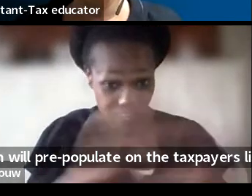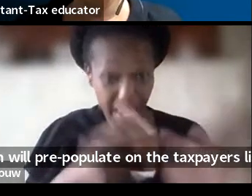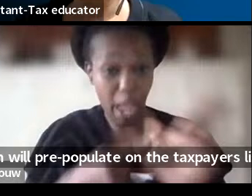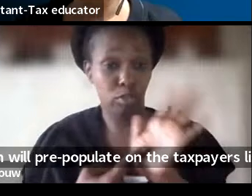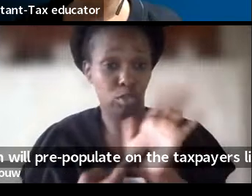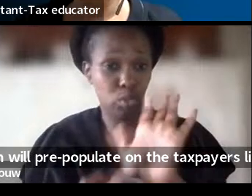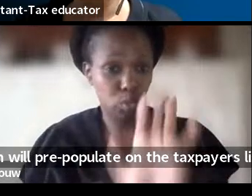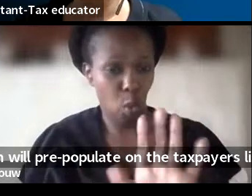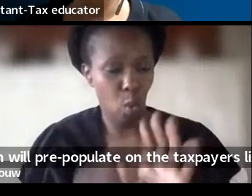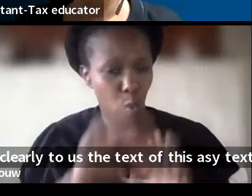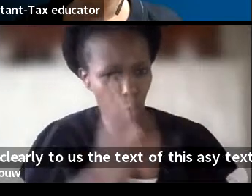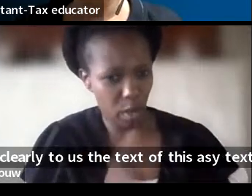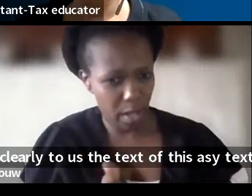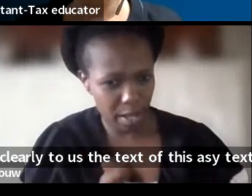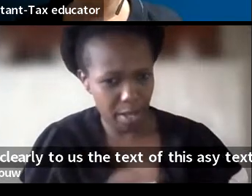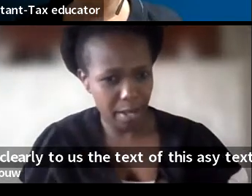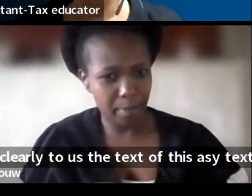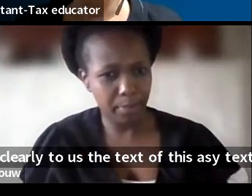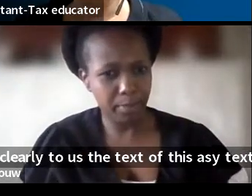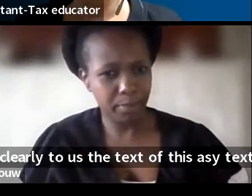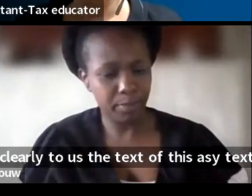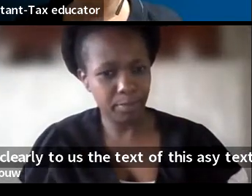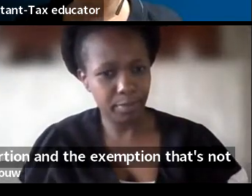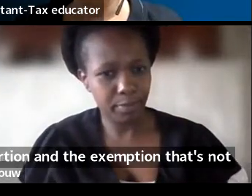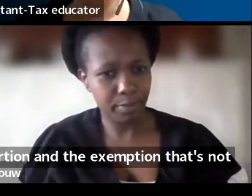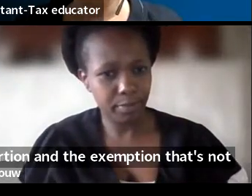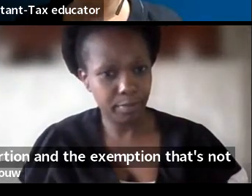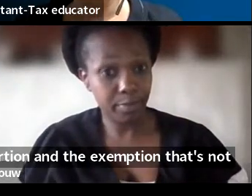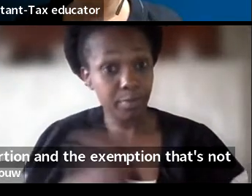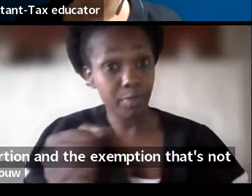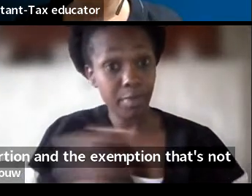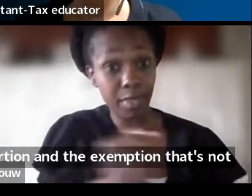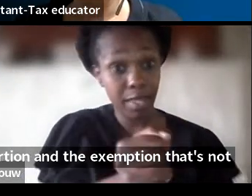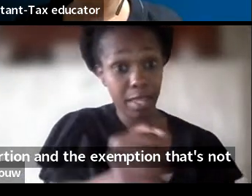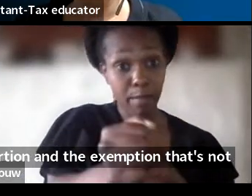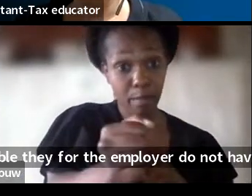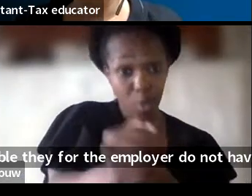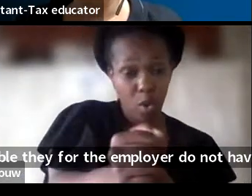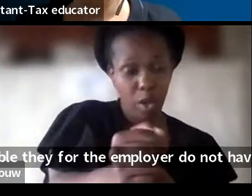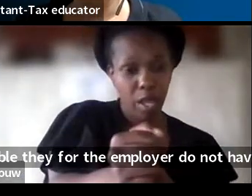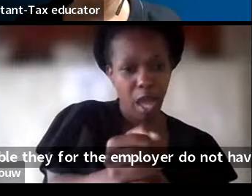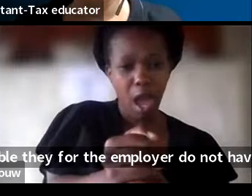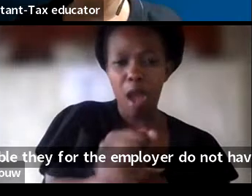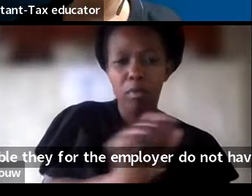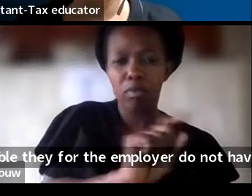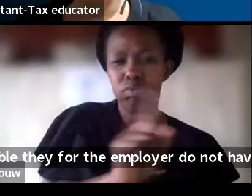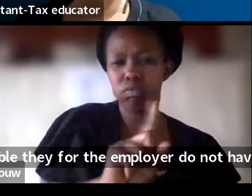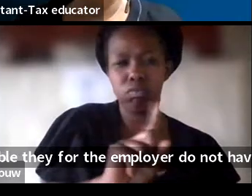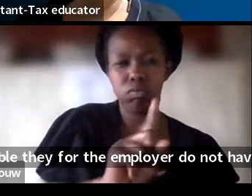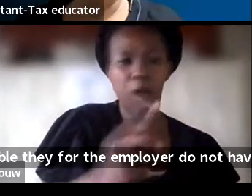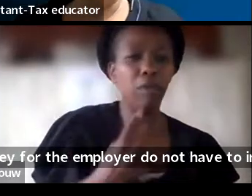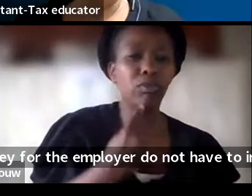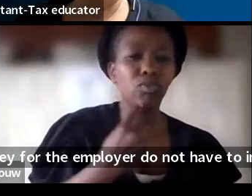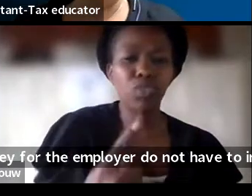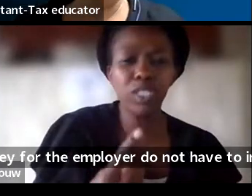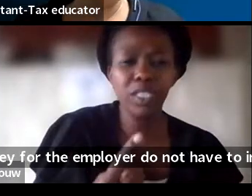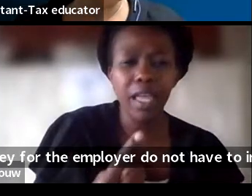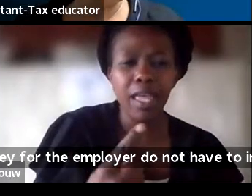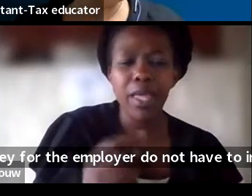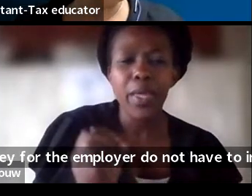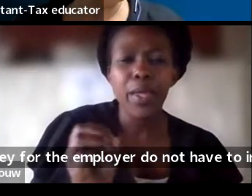that's not applicable. Therefore, the employer do not have to indicate the non-taxable portion under